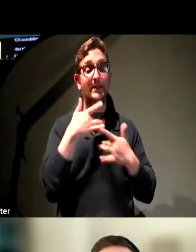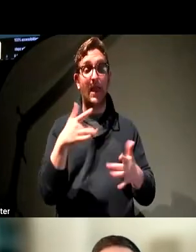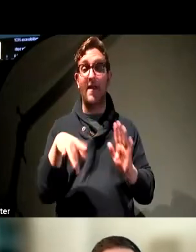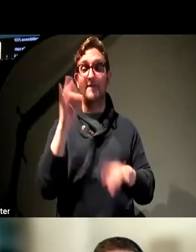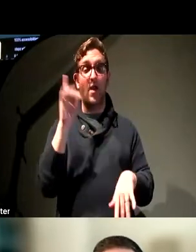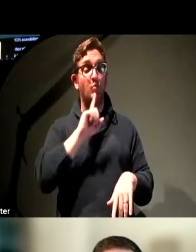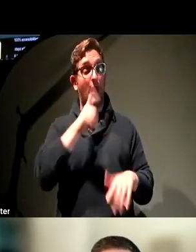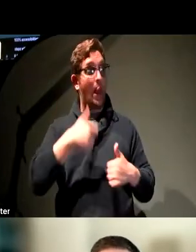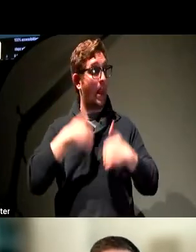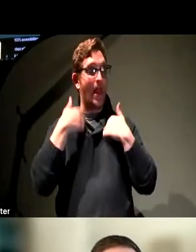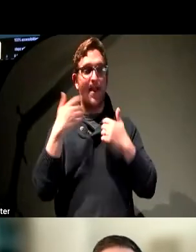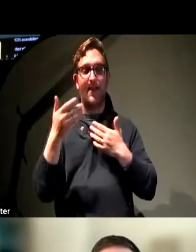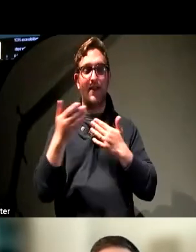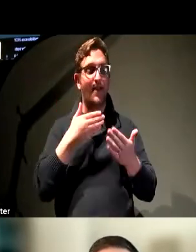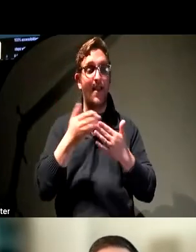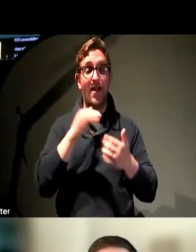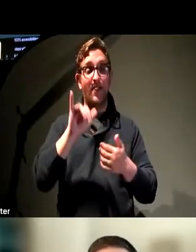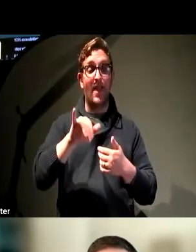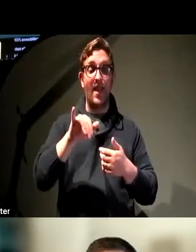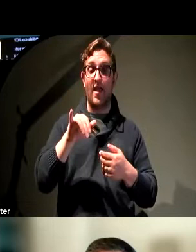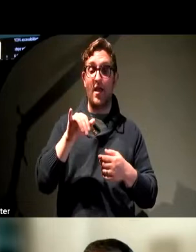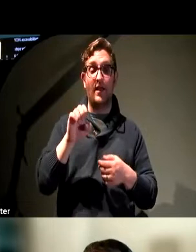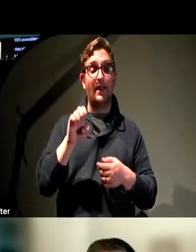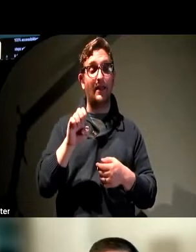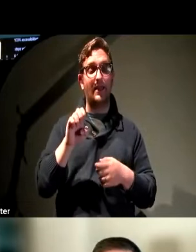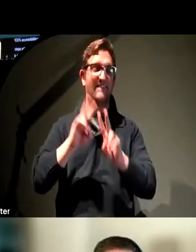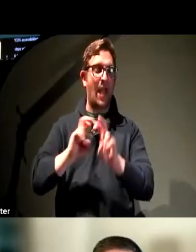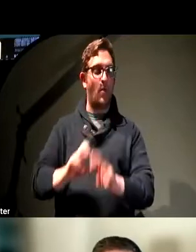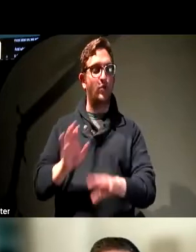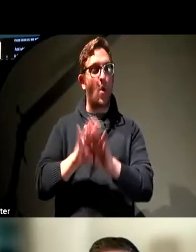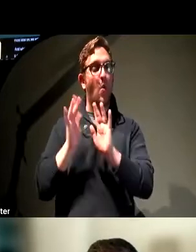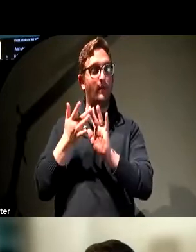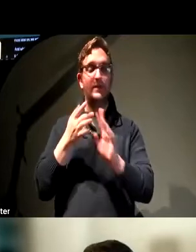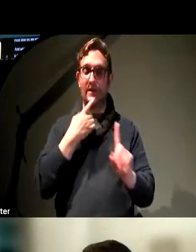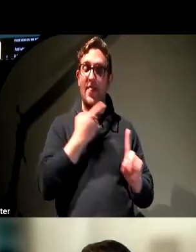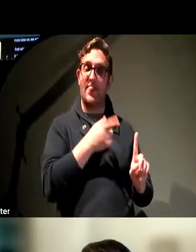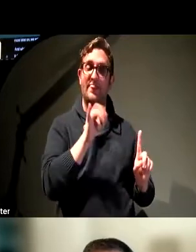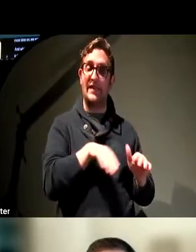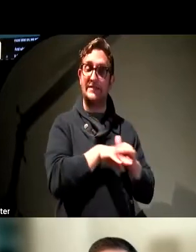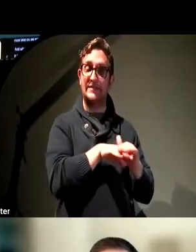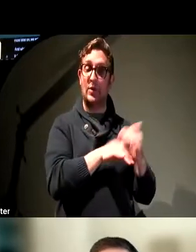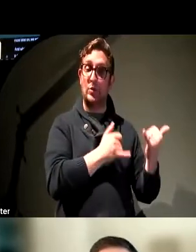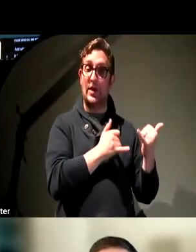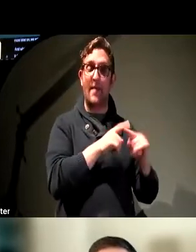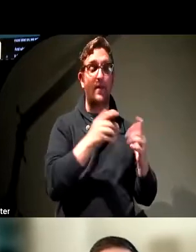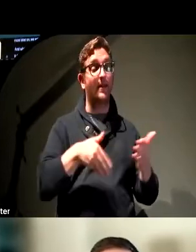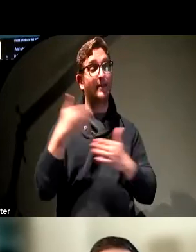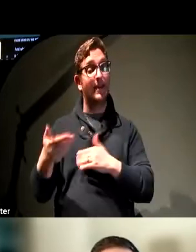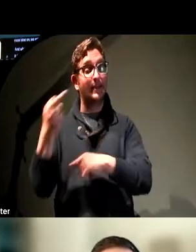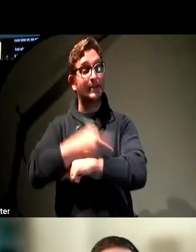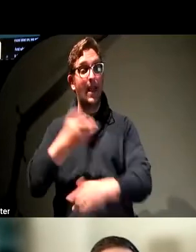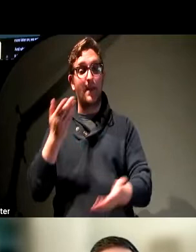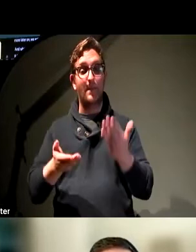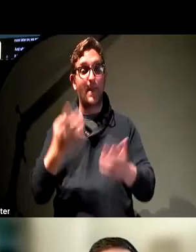even if WebAIM does an evaluation on a website and we say it's accessible as of this day, the next day there's likely to be something that